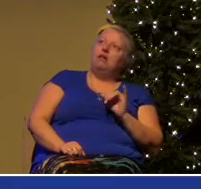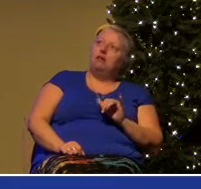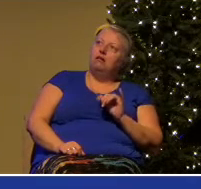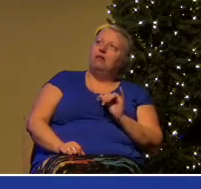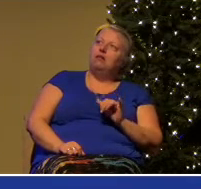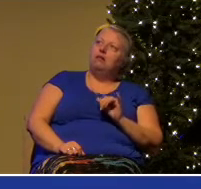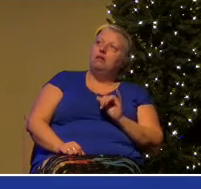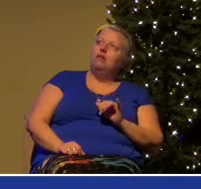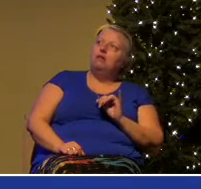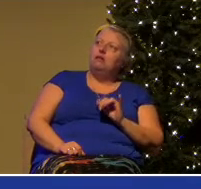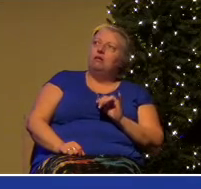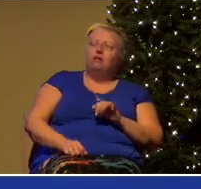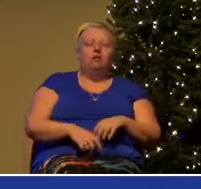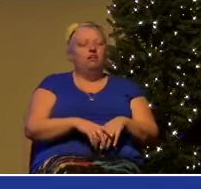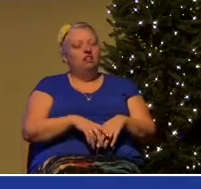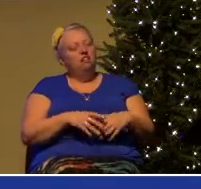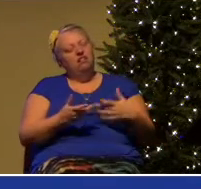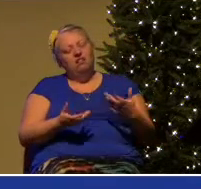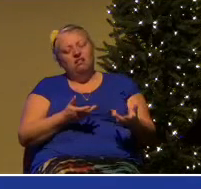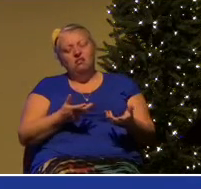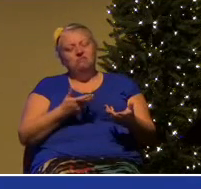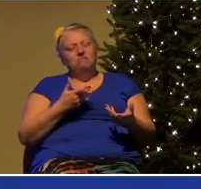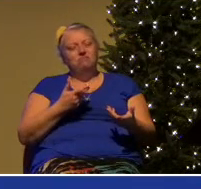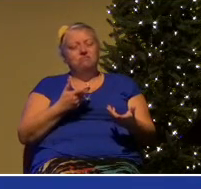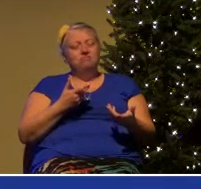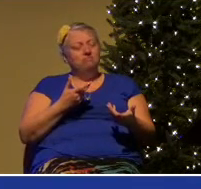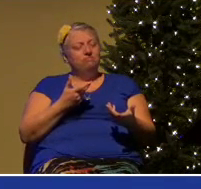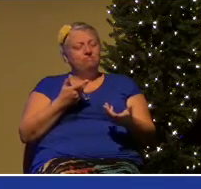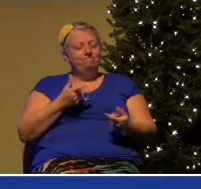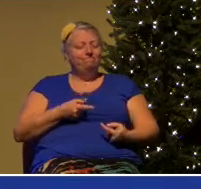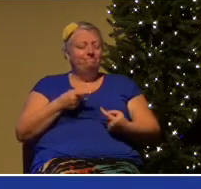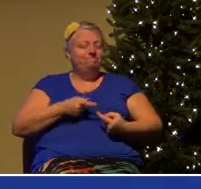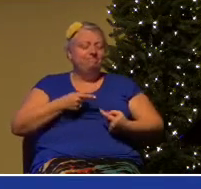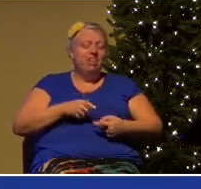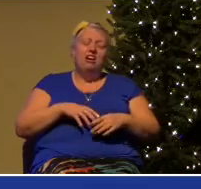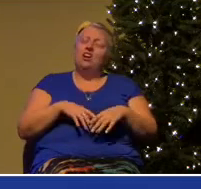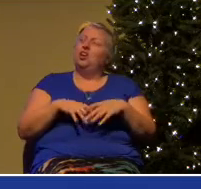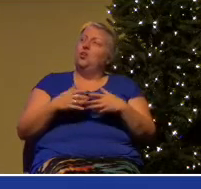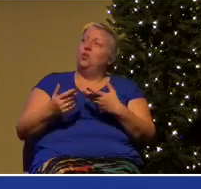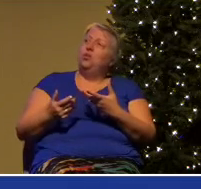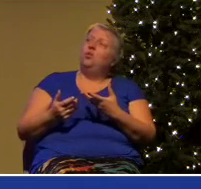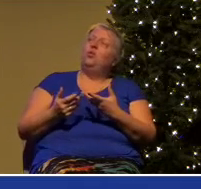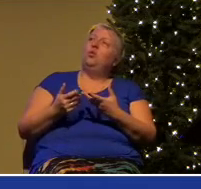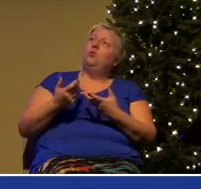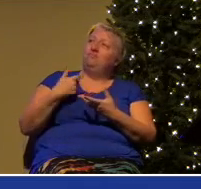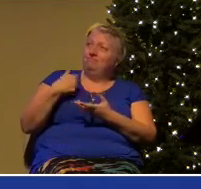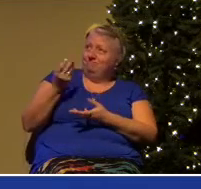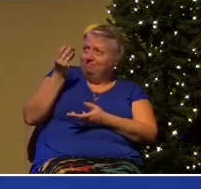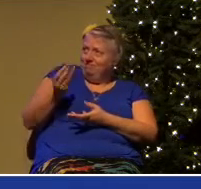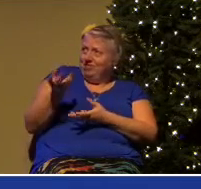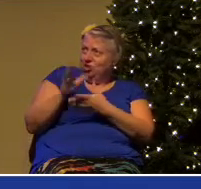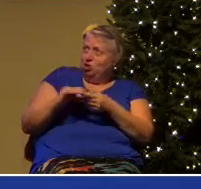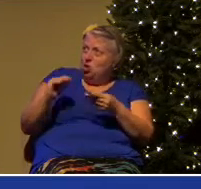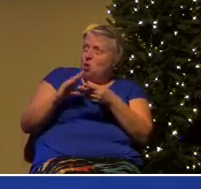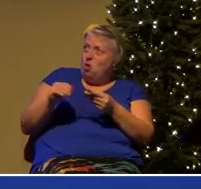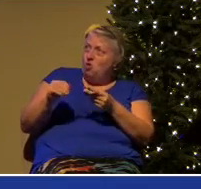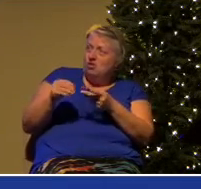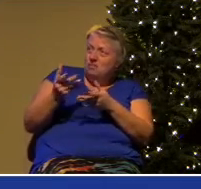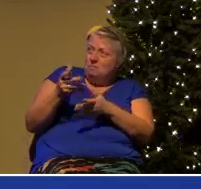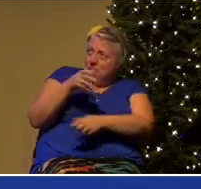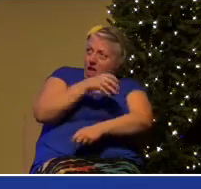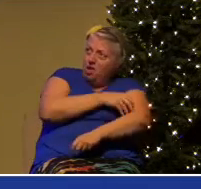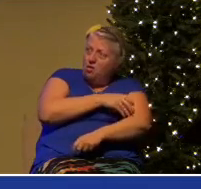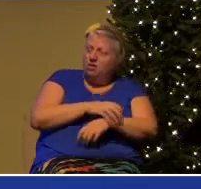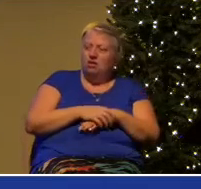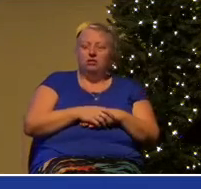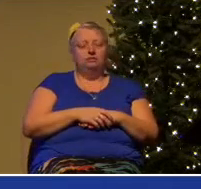a story that demonstrates the power of God here's a story I've told you many years ago a friend of mine out west in the first church